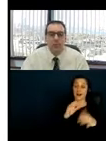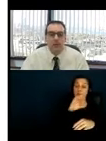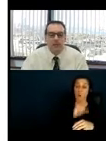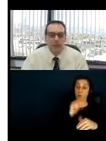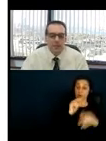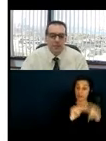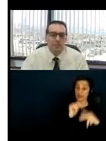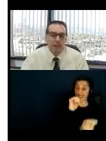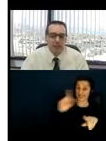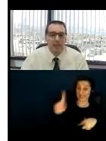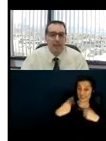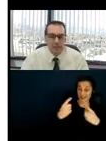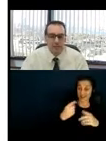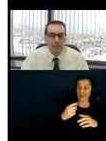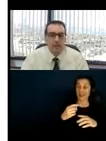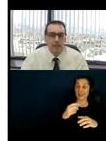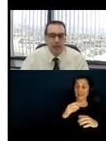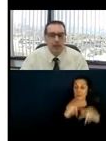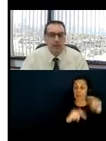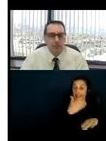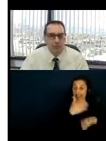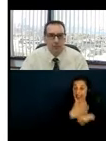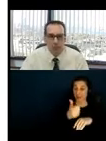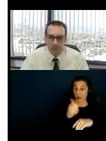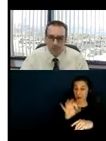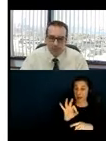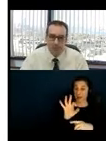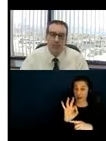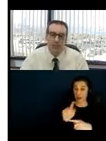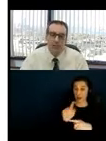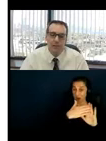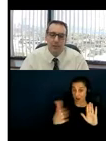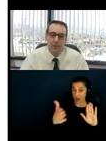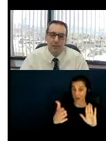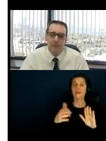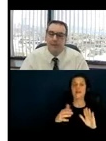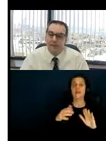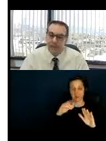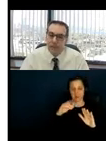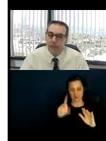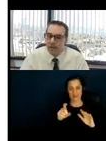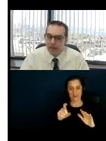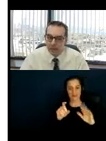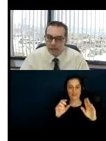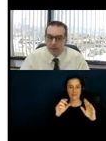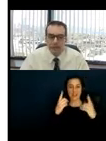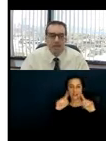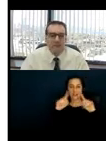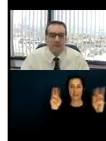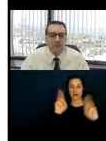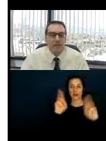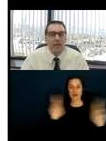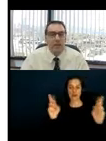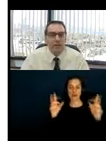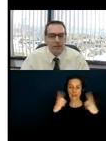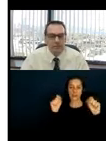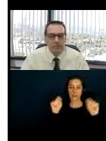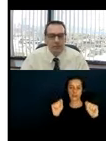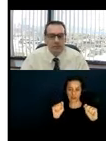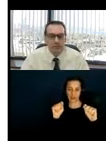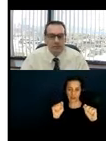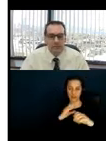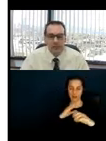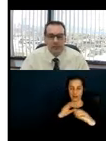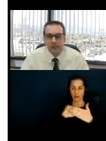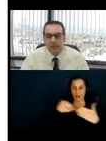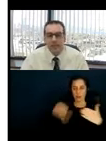with what is known as the readily achievable barrier removal obligation. Now Title II is that for state and local government,